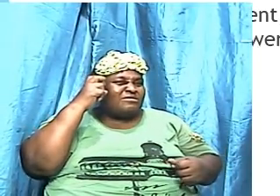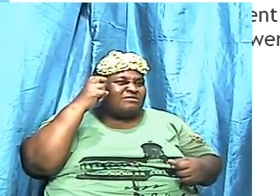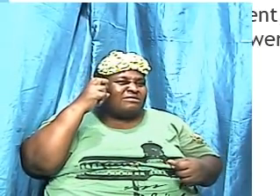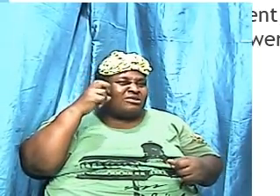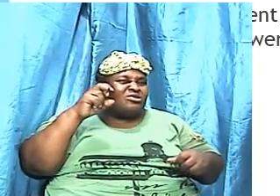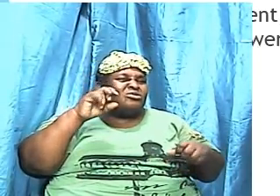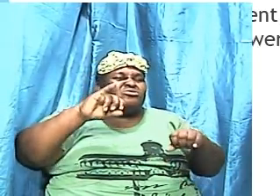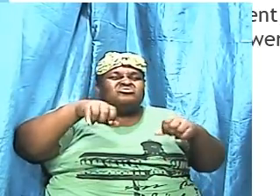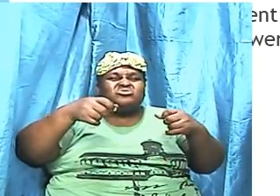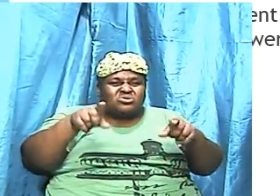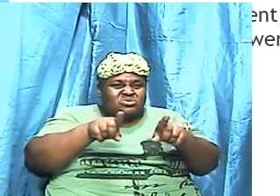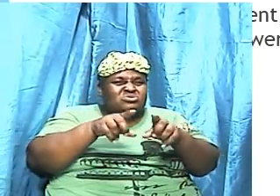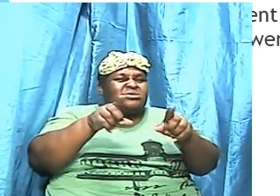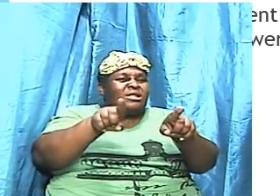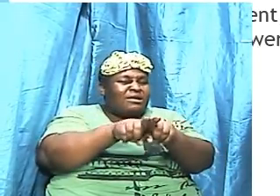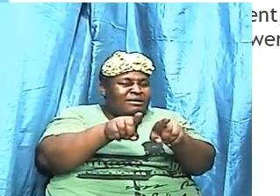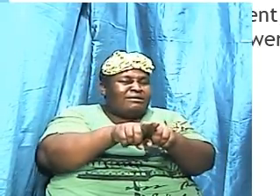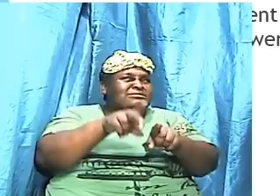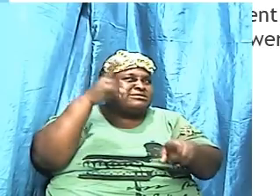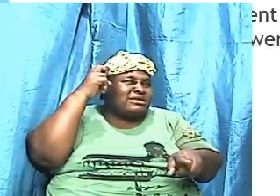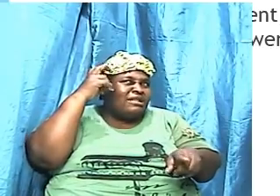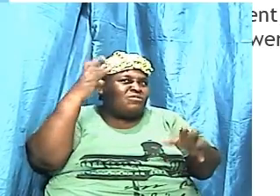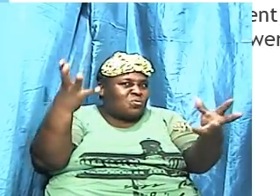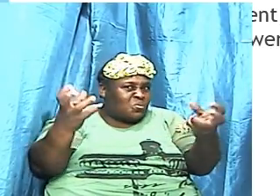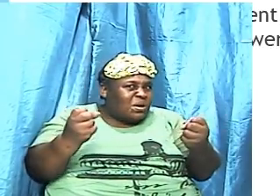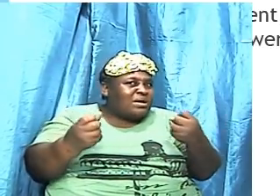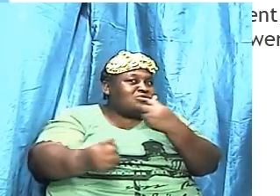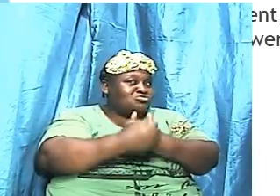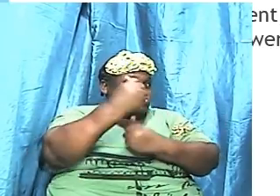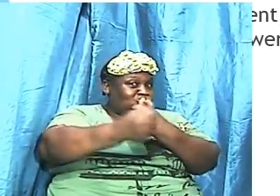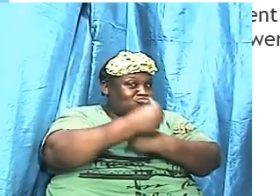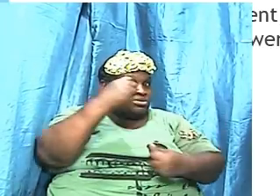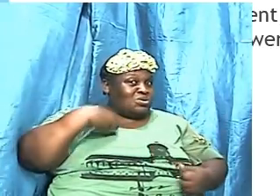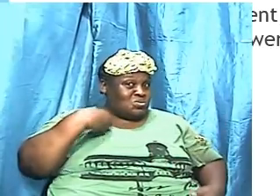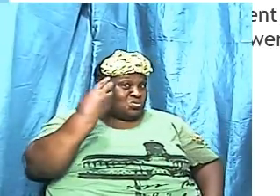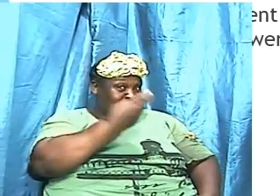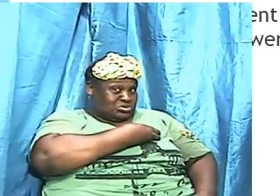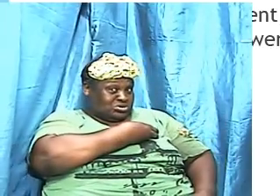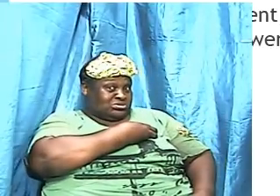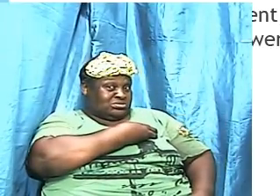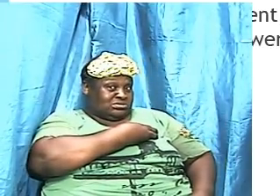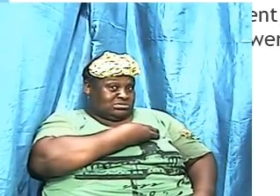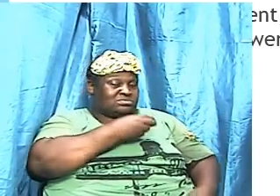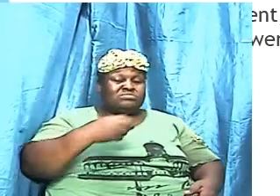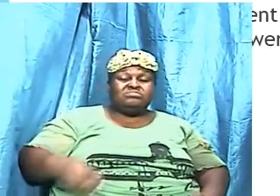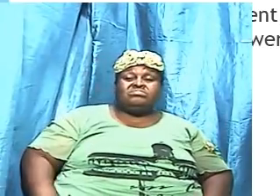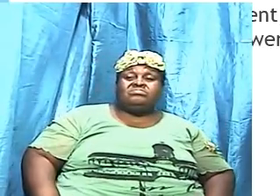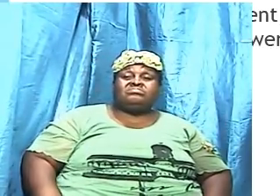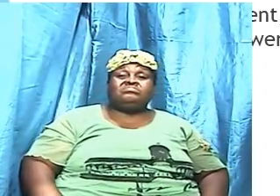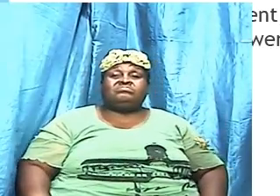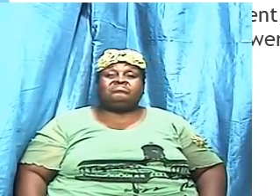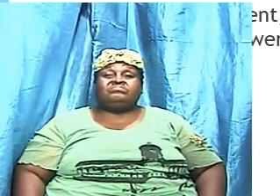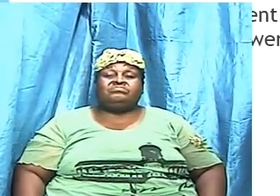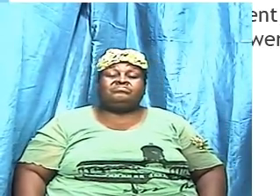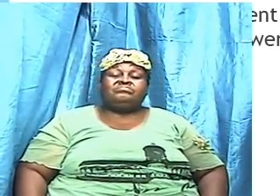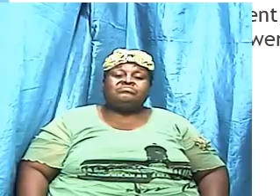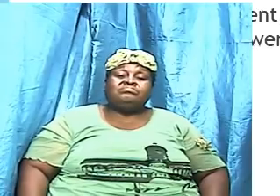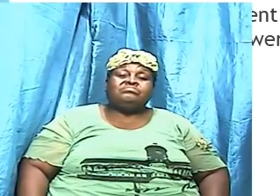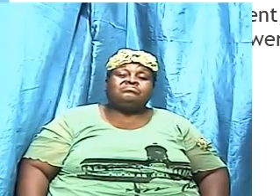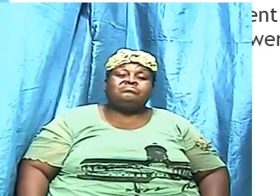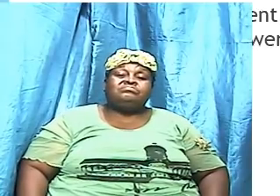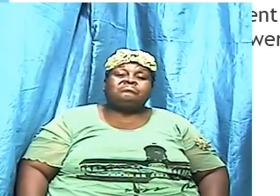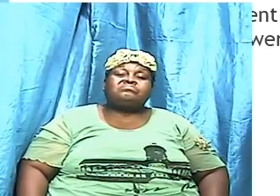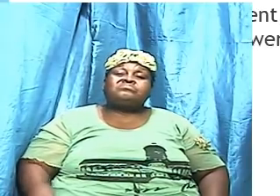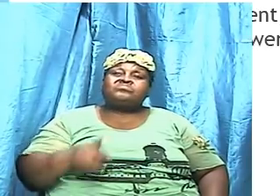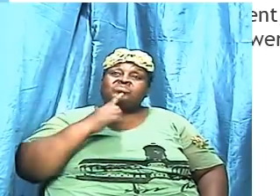And we have been given what it takes to do that, right? I am